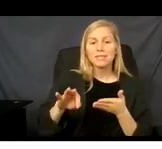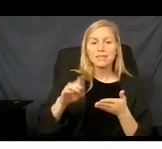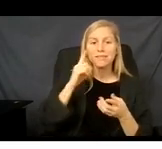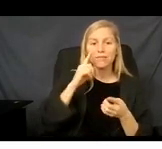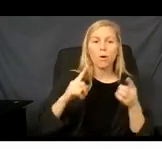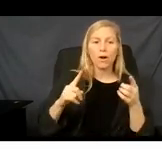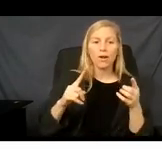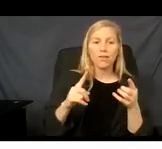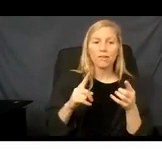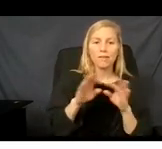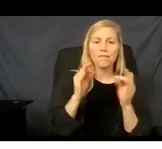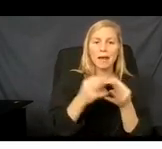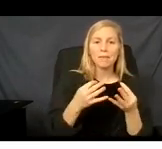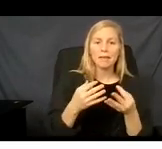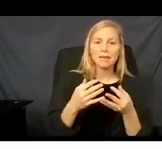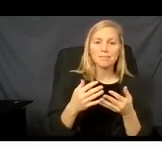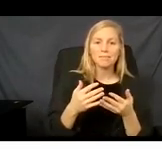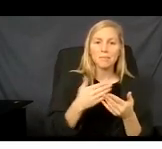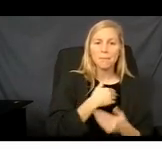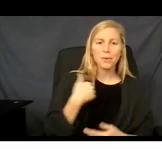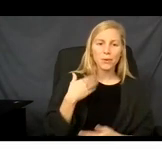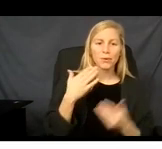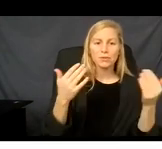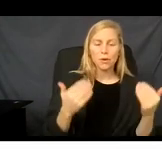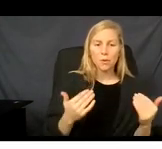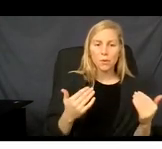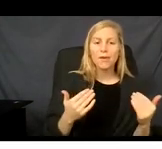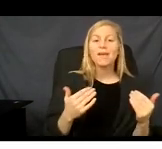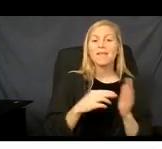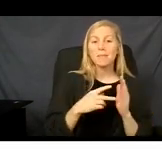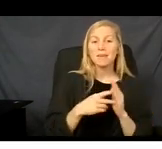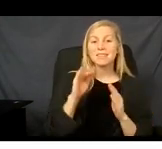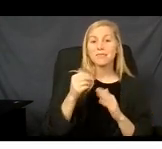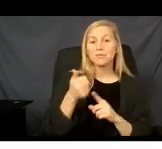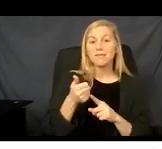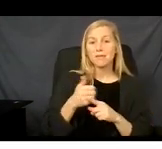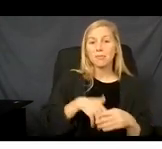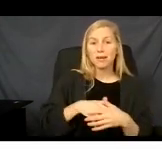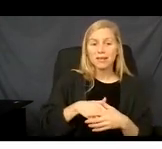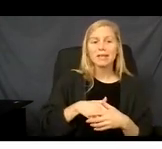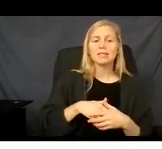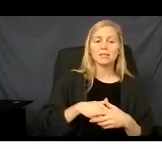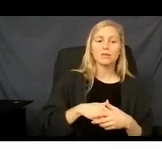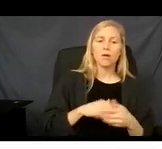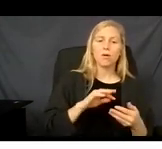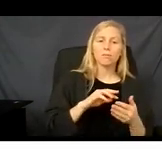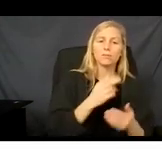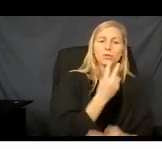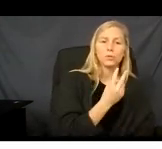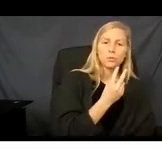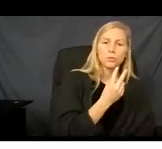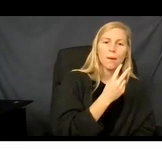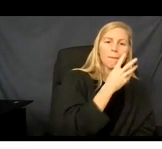So a pregnant woman would fall under the category of household of two. That is the mother and the unborn baby.